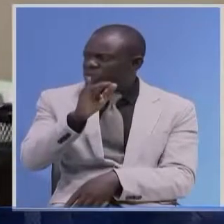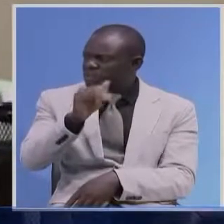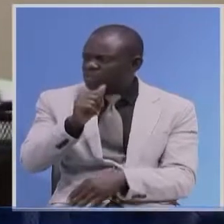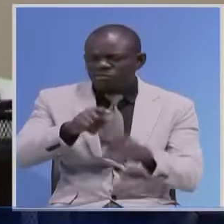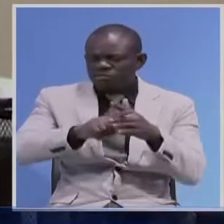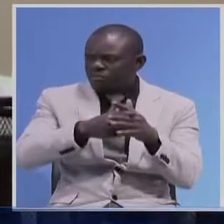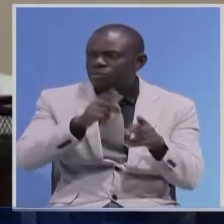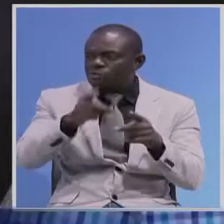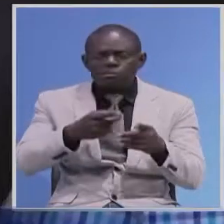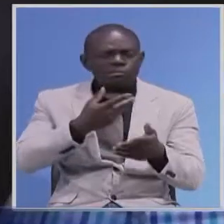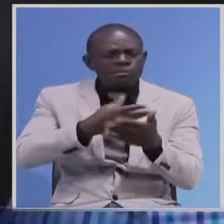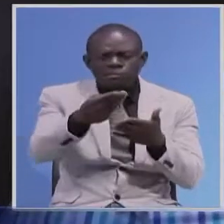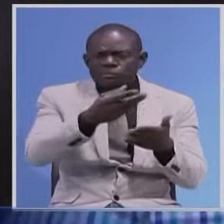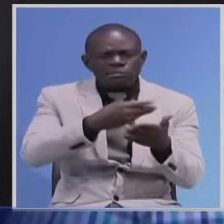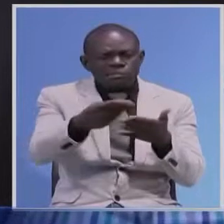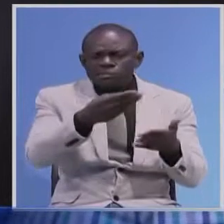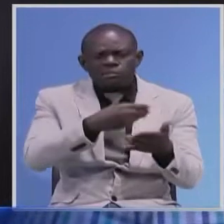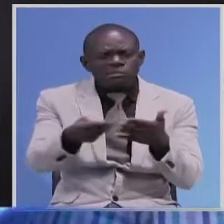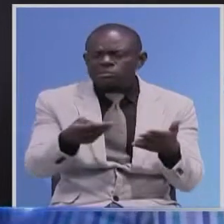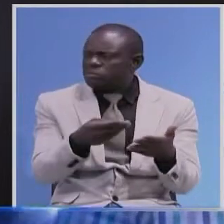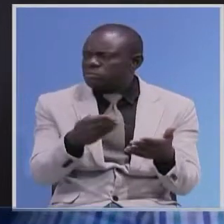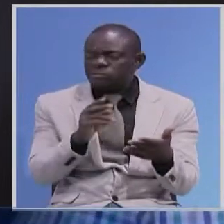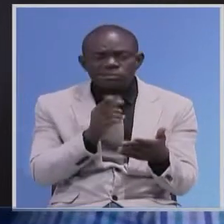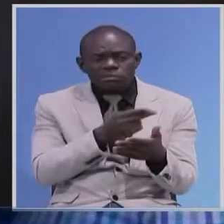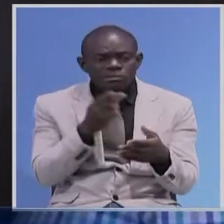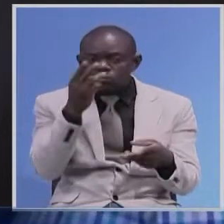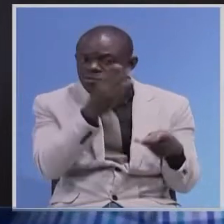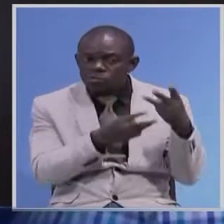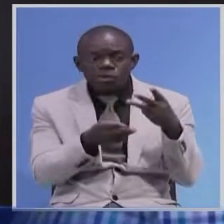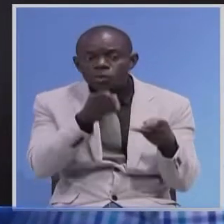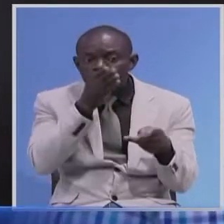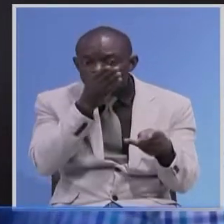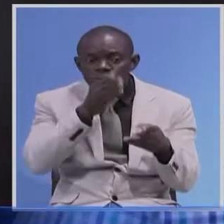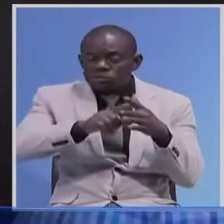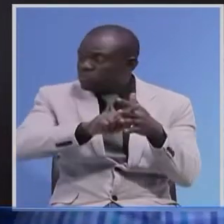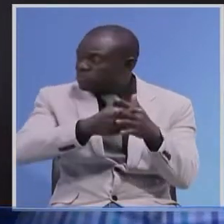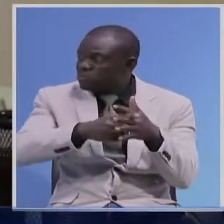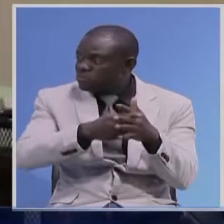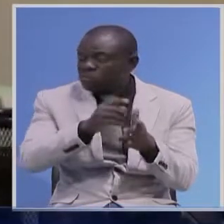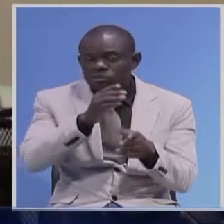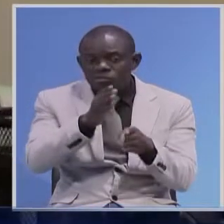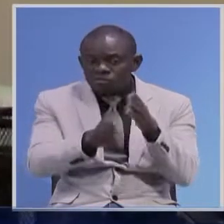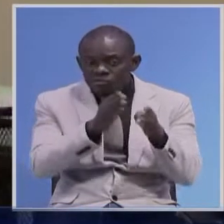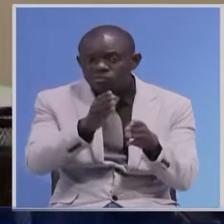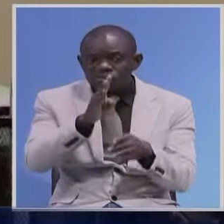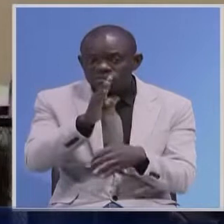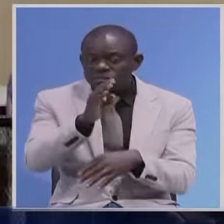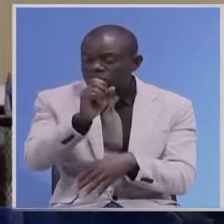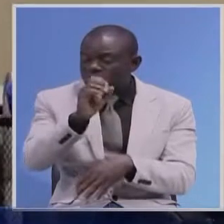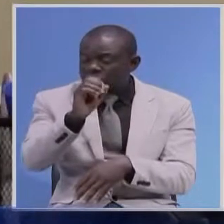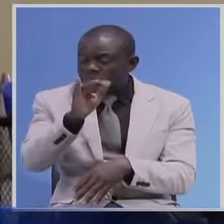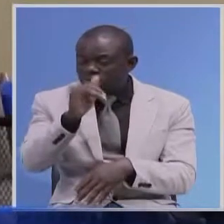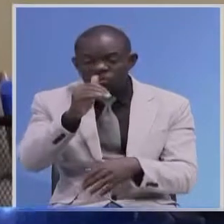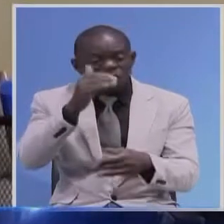there that we might end up having no soy beans in the country. And you and